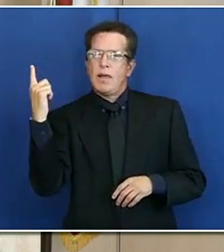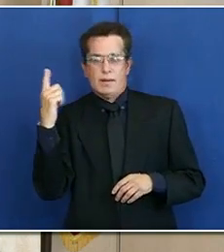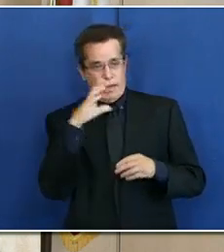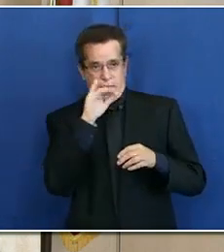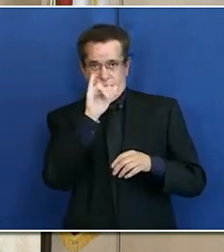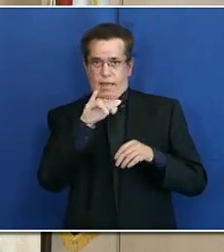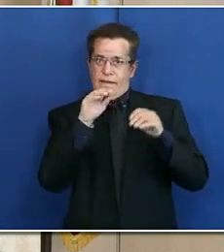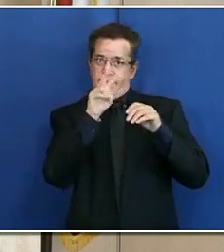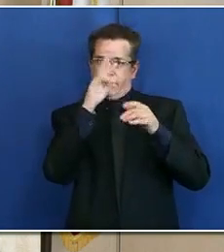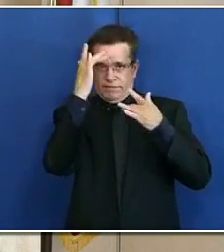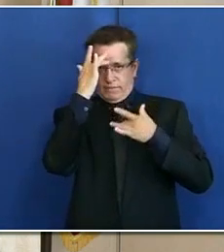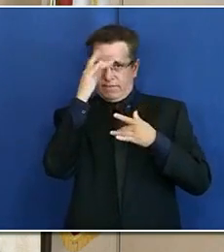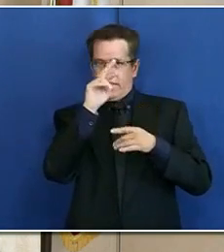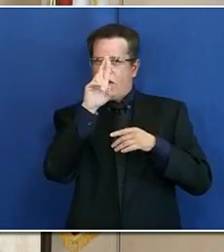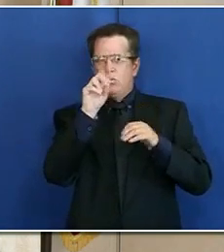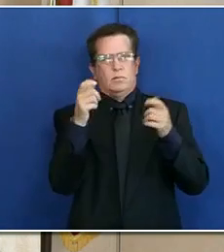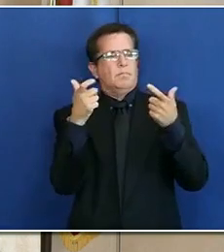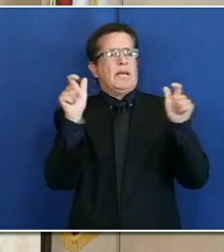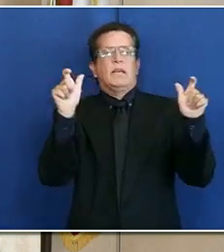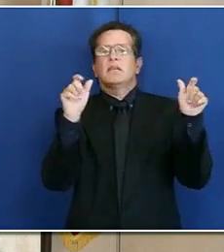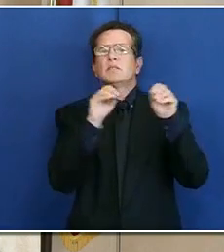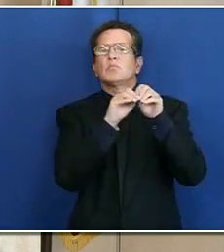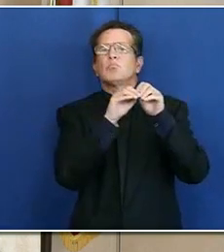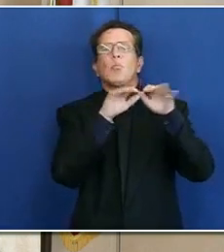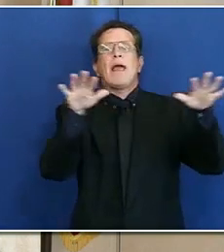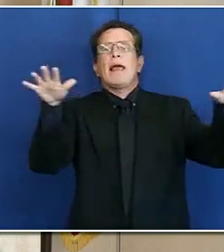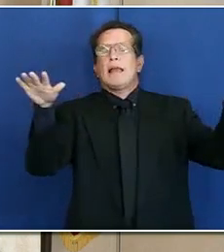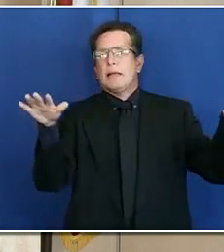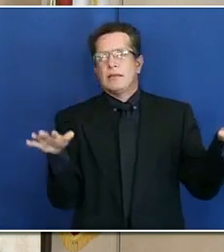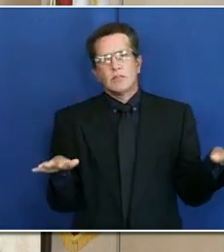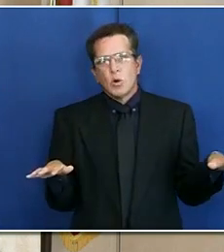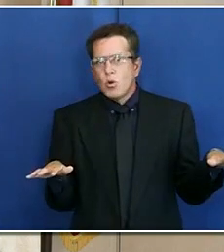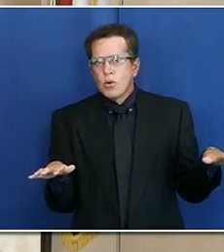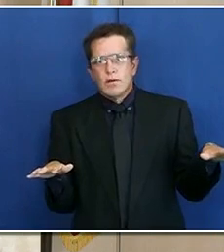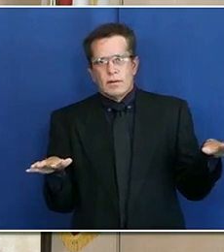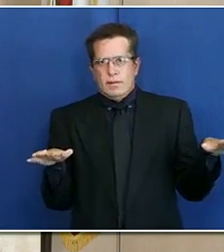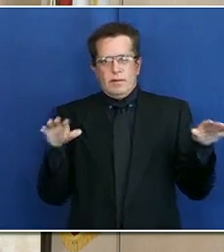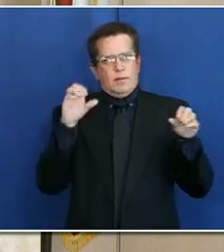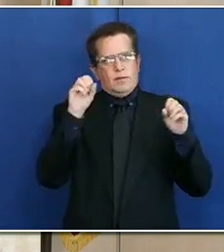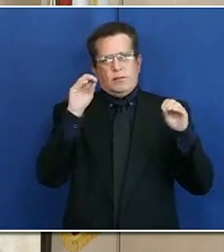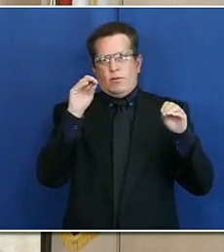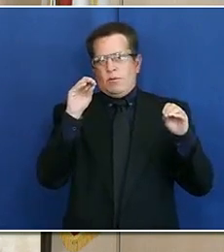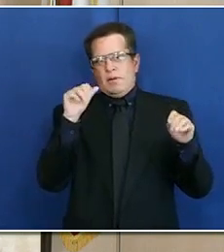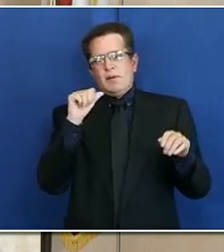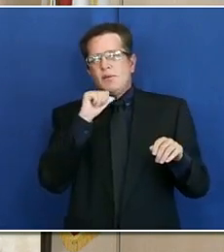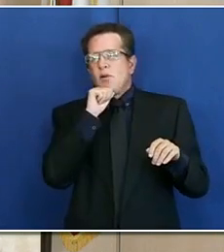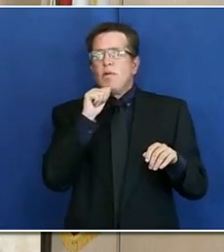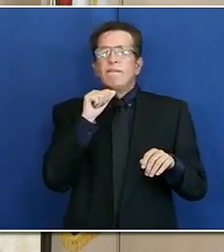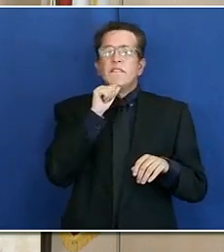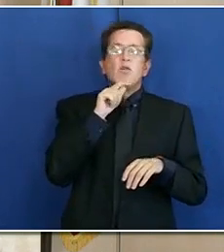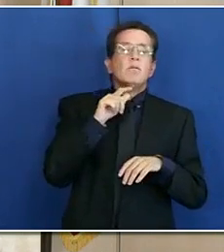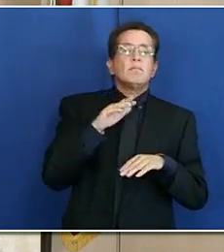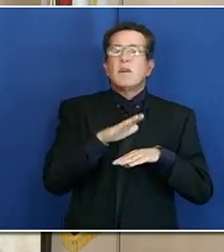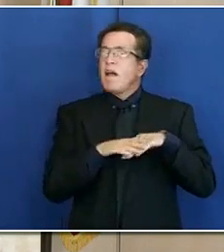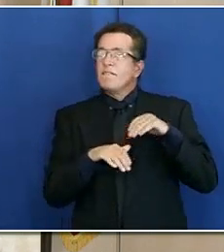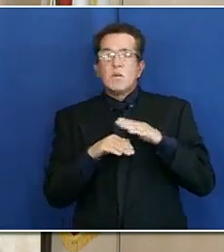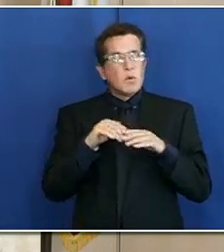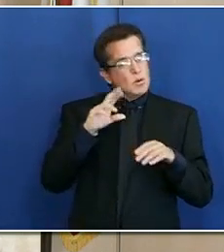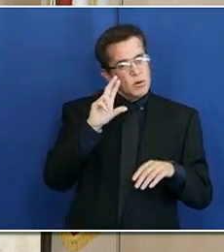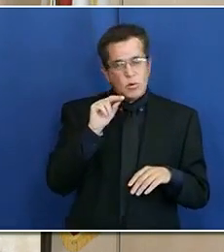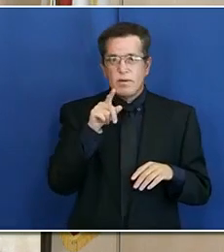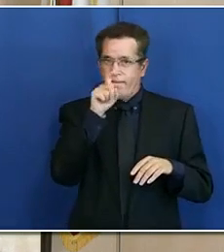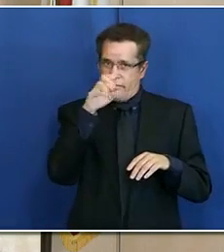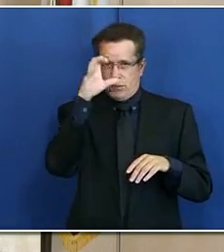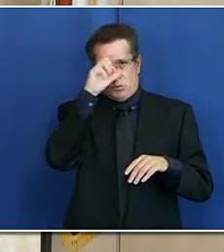widespread, so people should not get false complacency. Assume that the